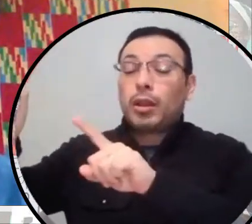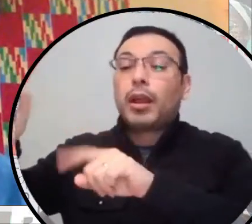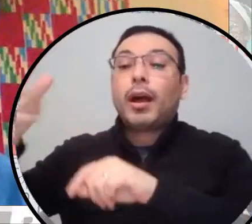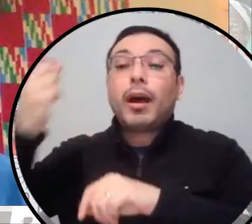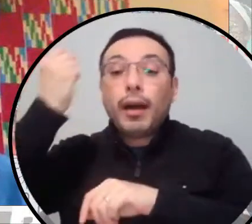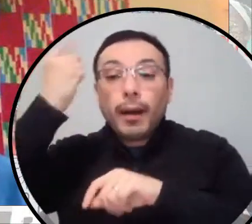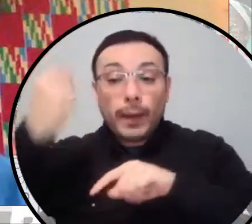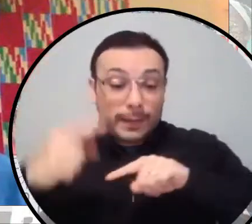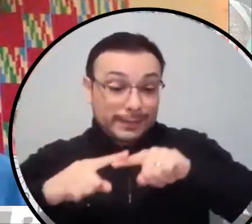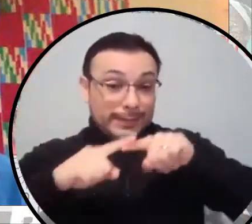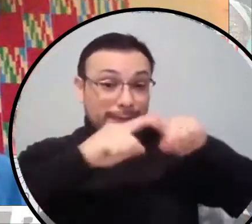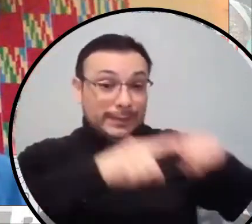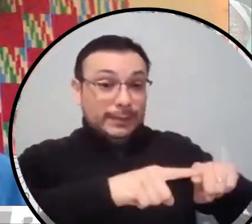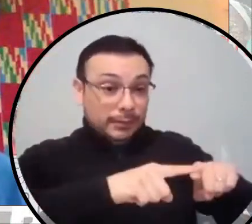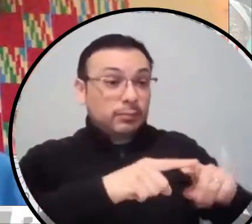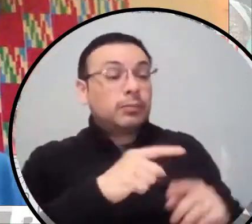um,